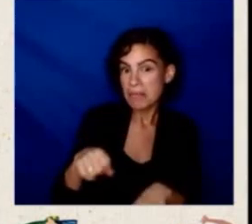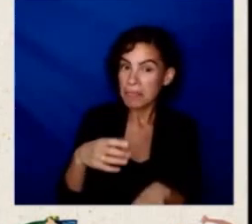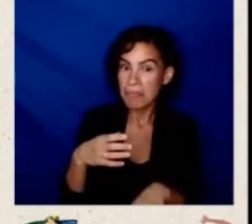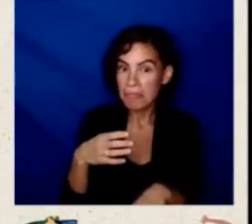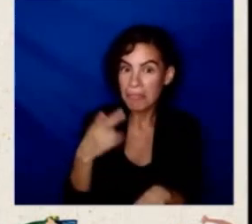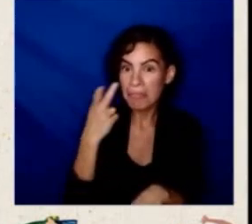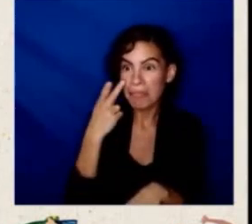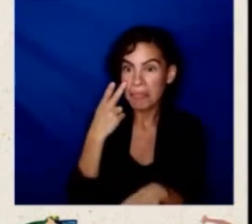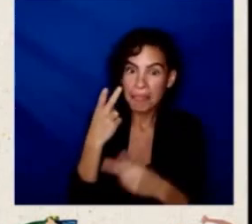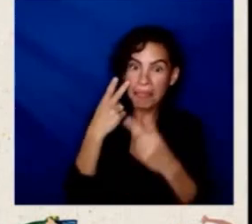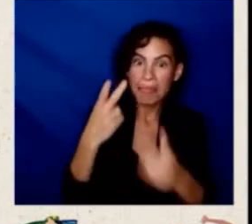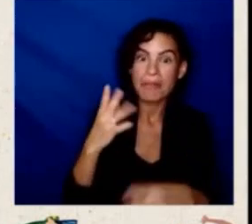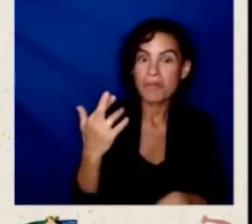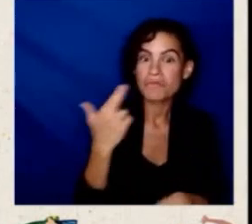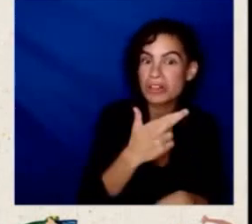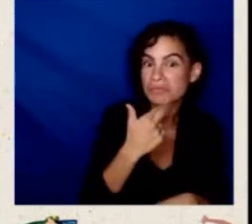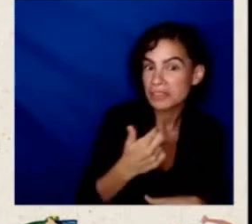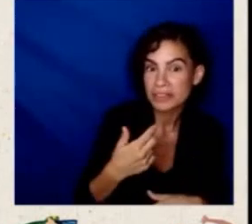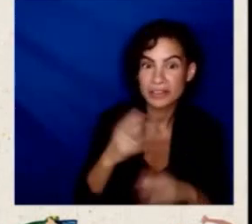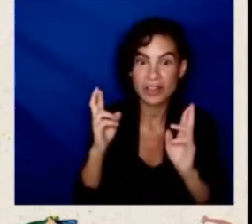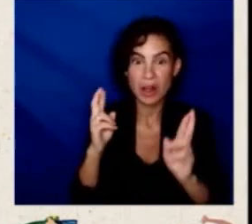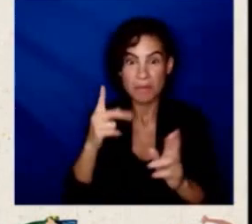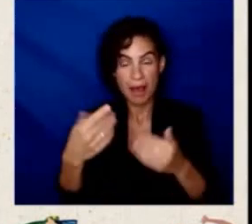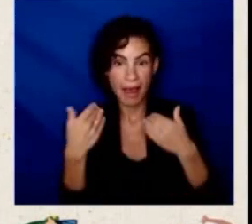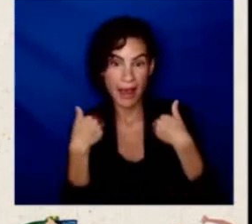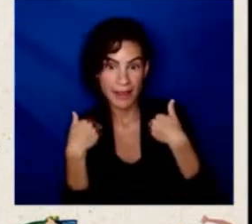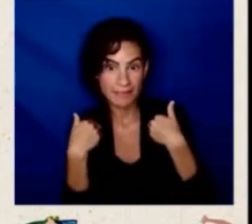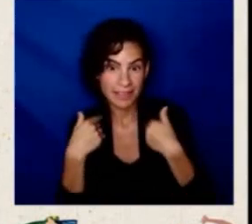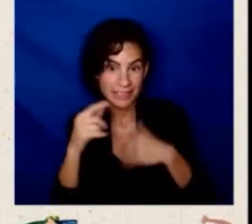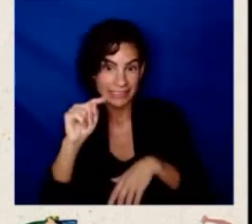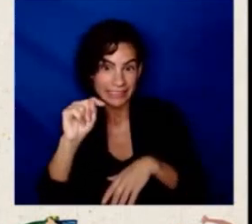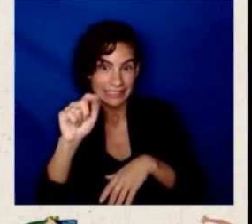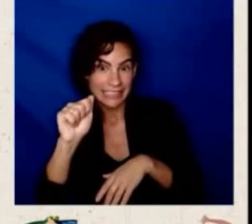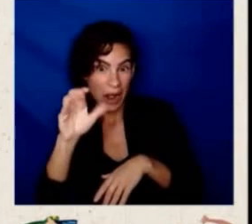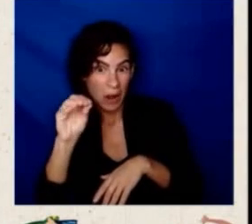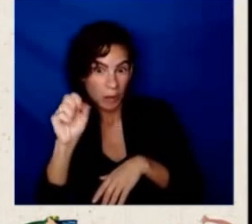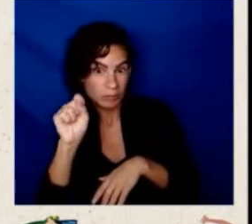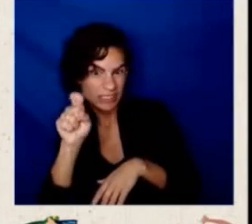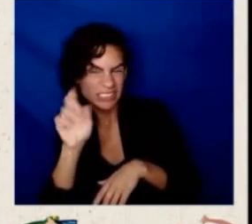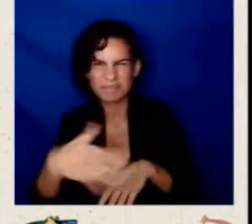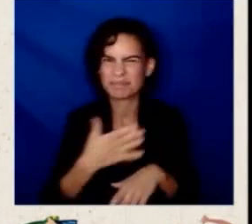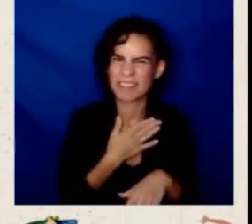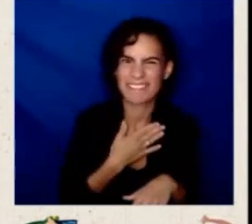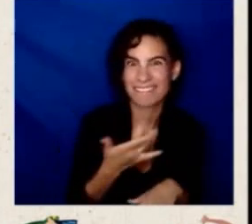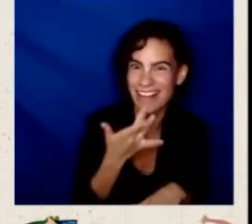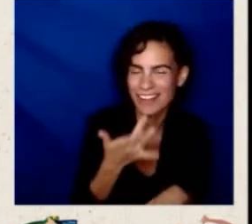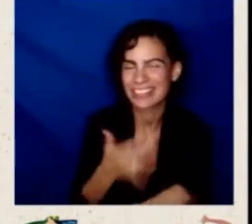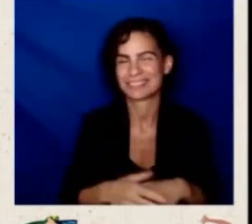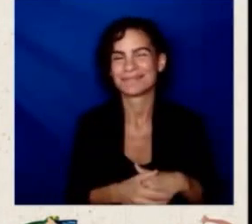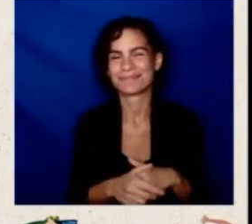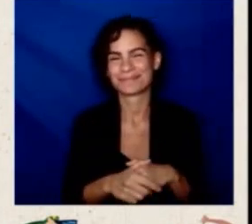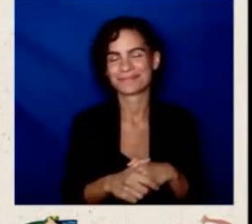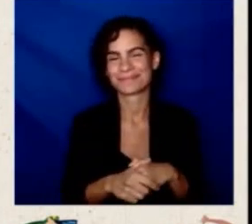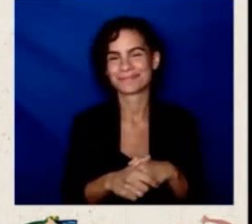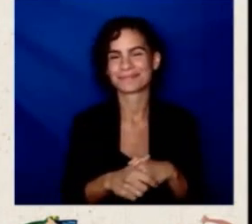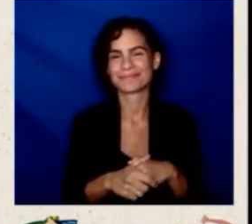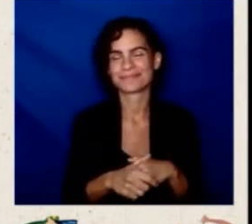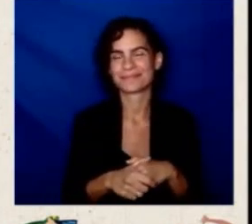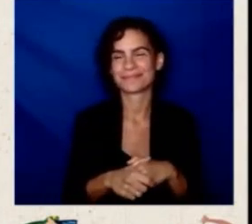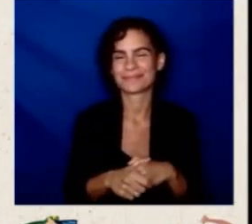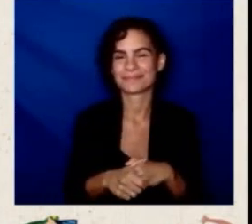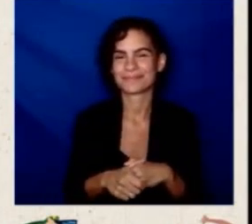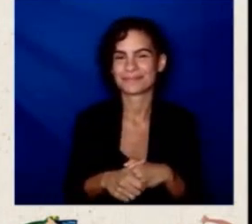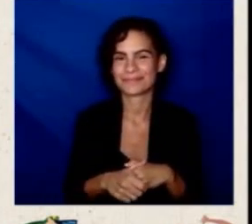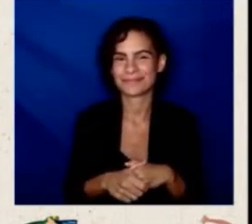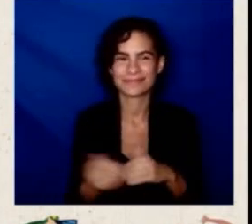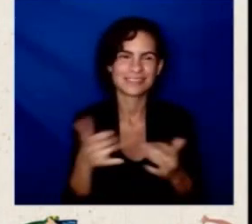favorite. Awesome. I'm going see you. Actually, that's a good idea. come to Okay. We'll bring